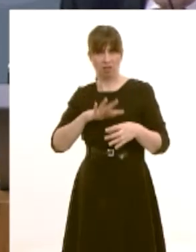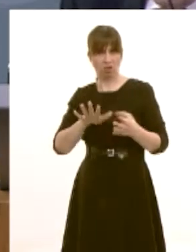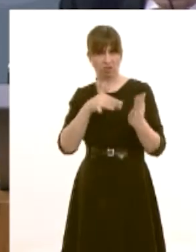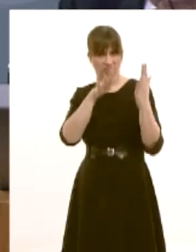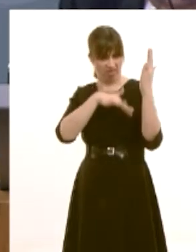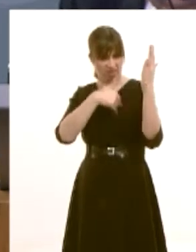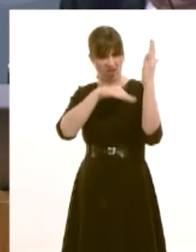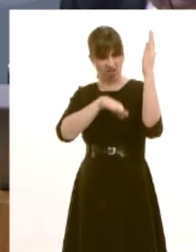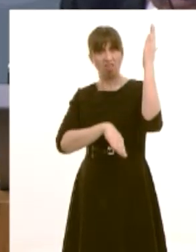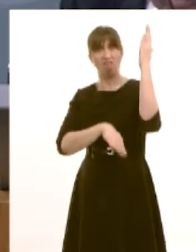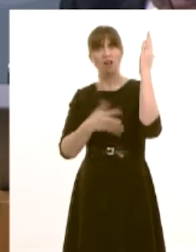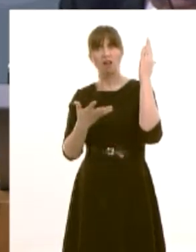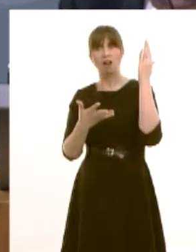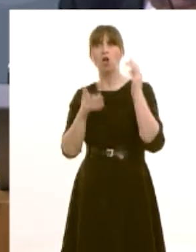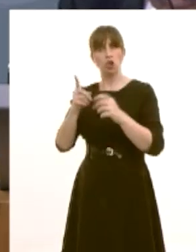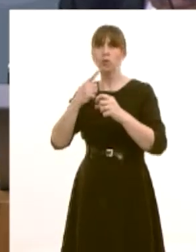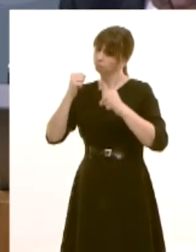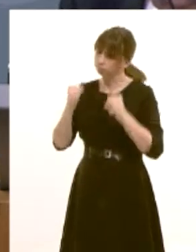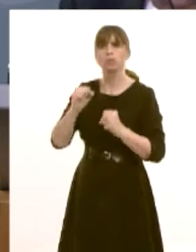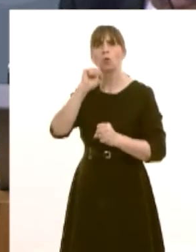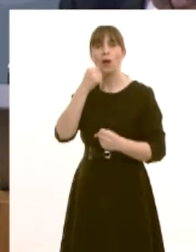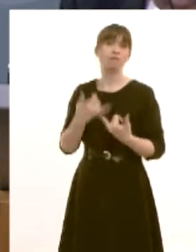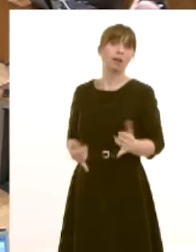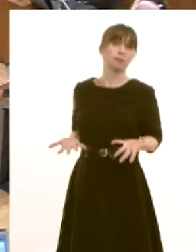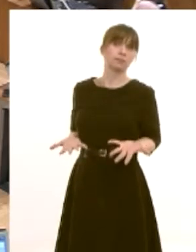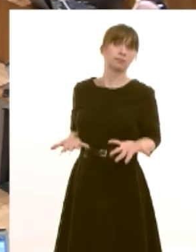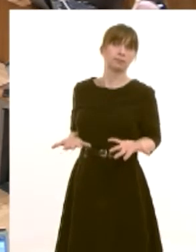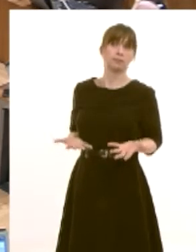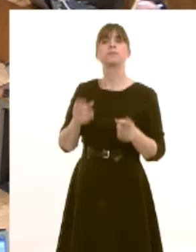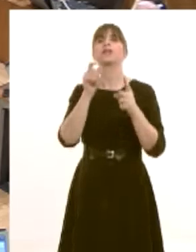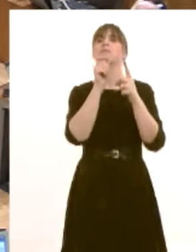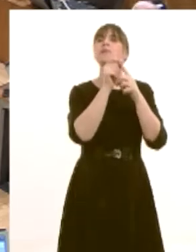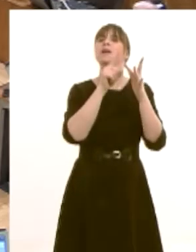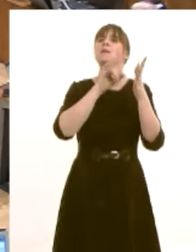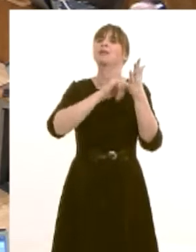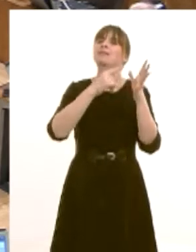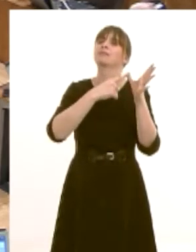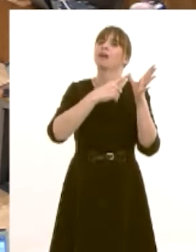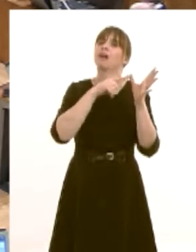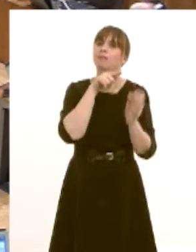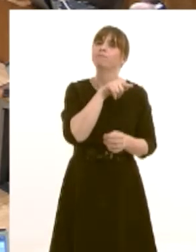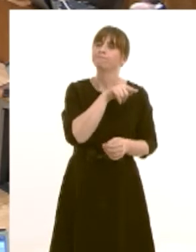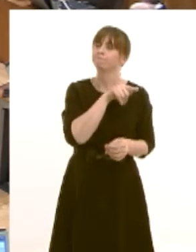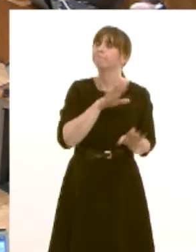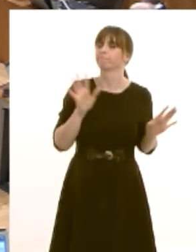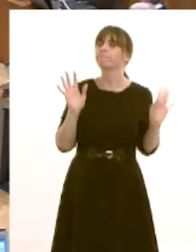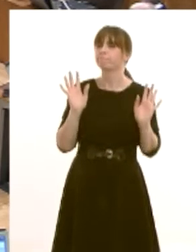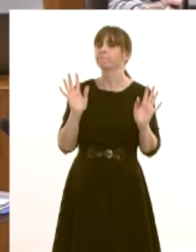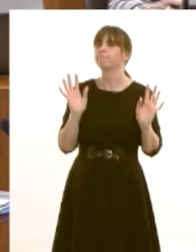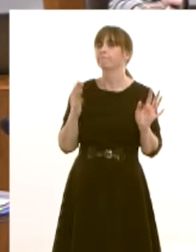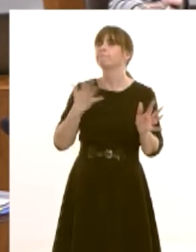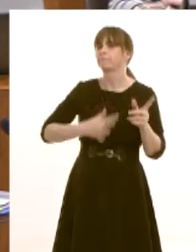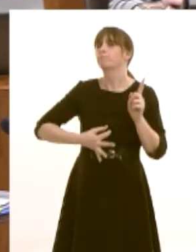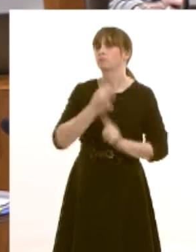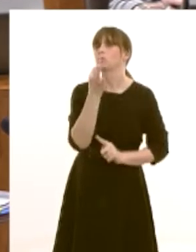wales at the when you that you made at the beginning of this term of office pisa is the the one area where we need to crack in order to see